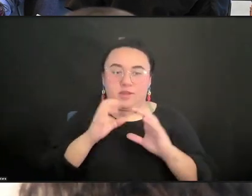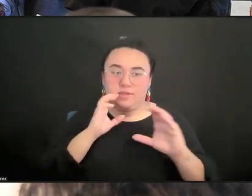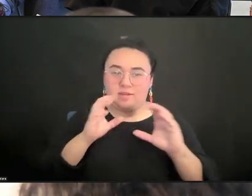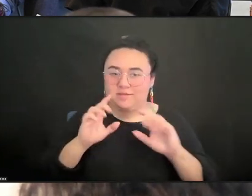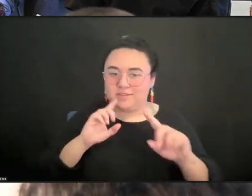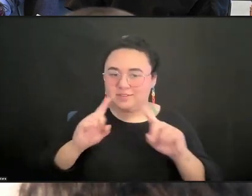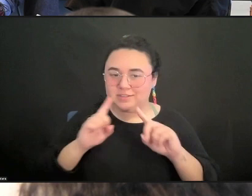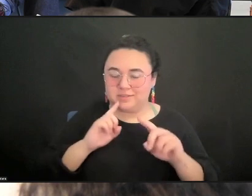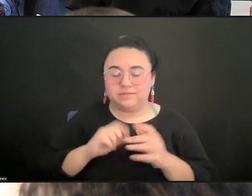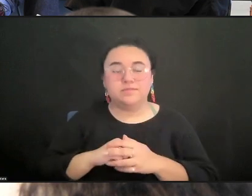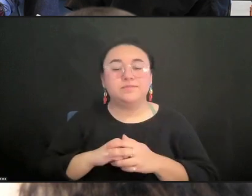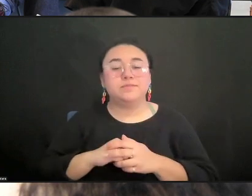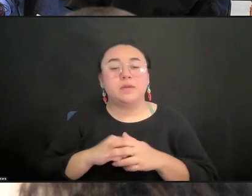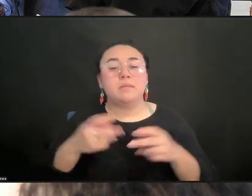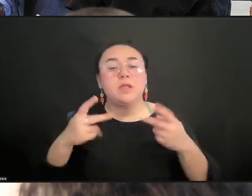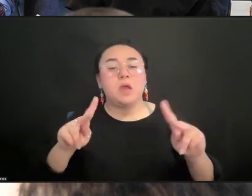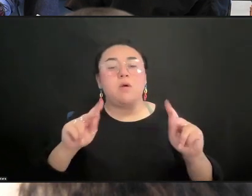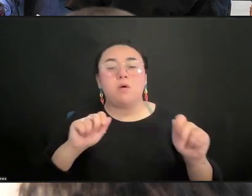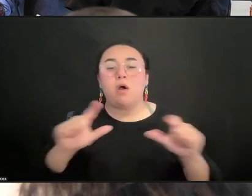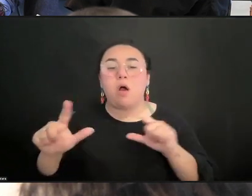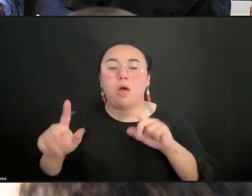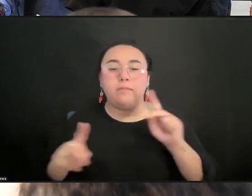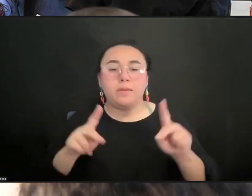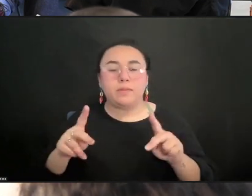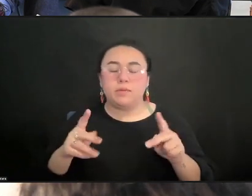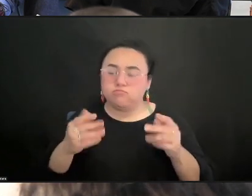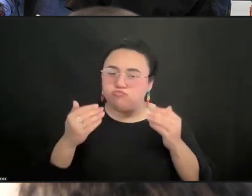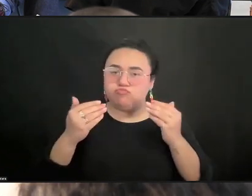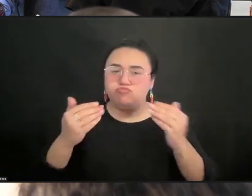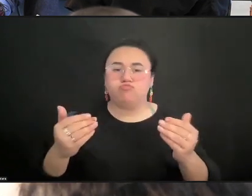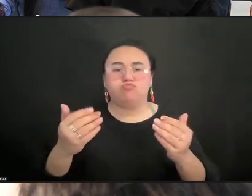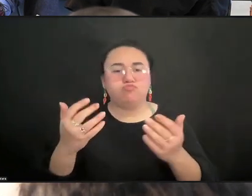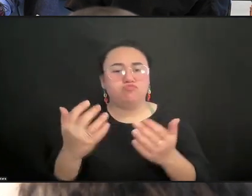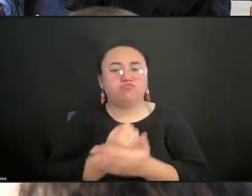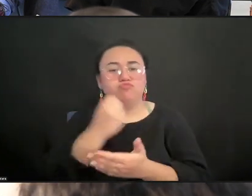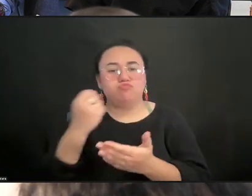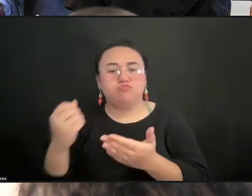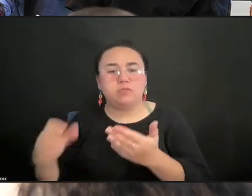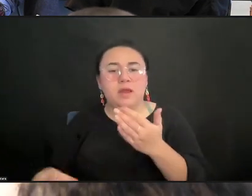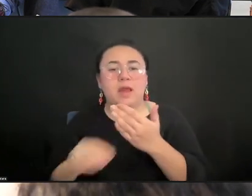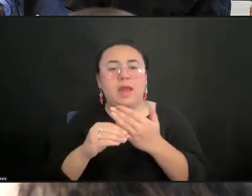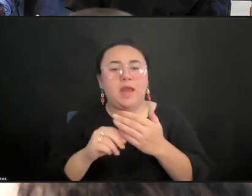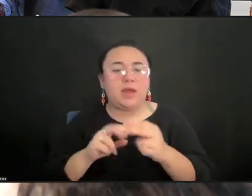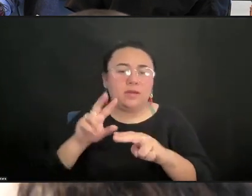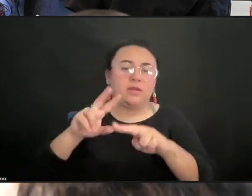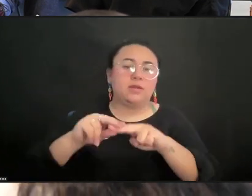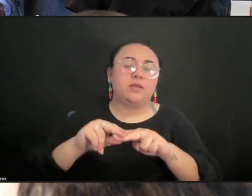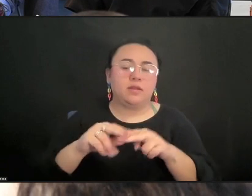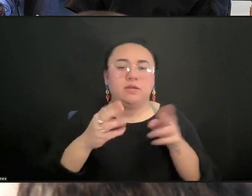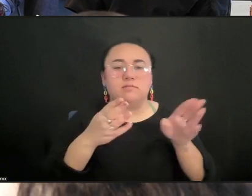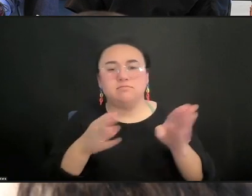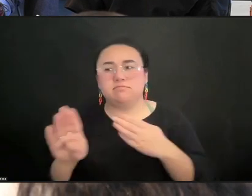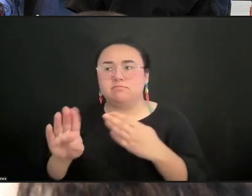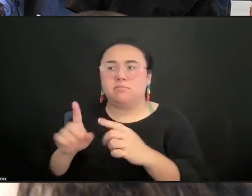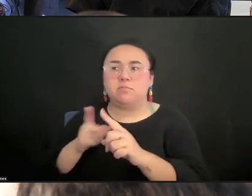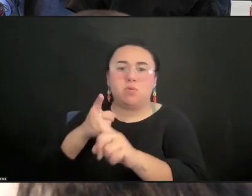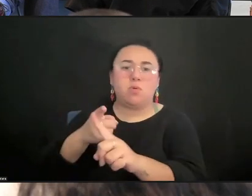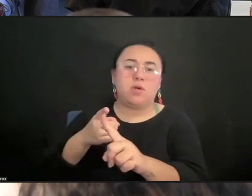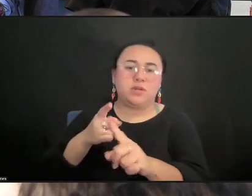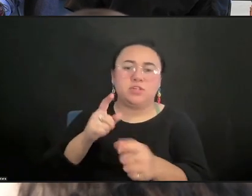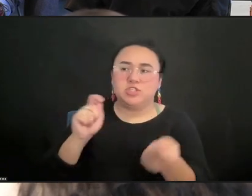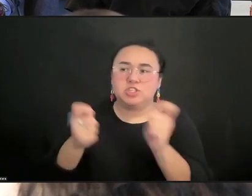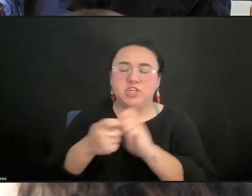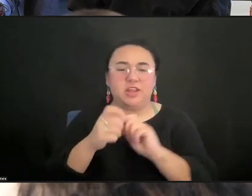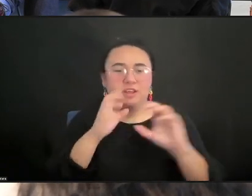conversation circle here to feel free to add to, redirect, move, change the conversations that